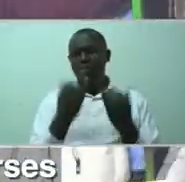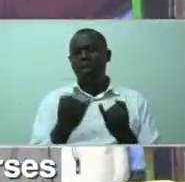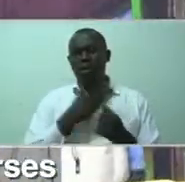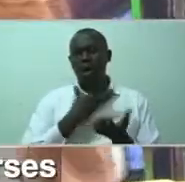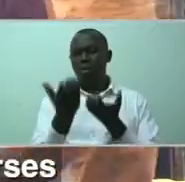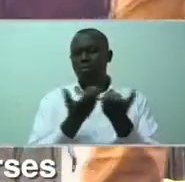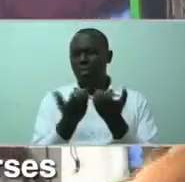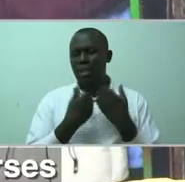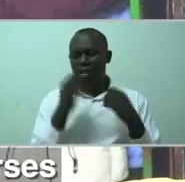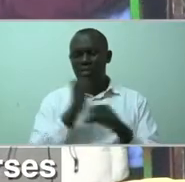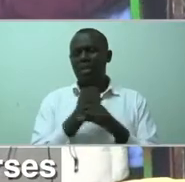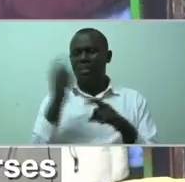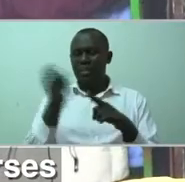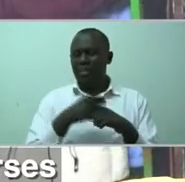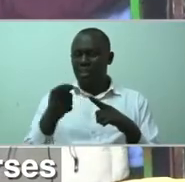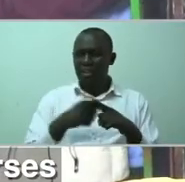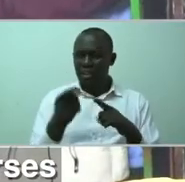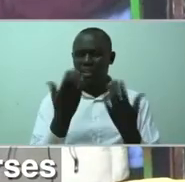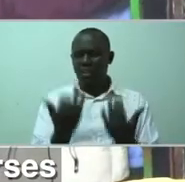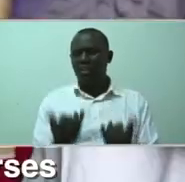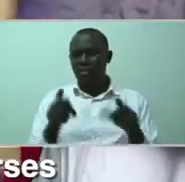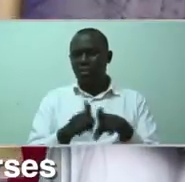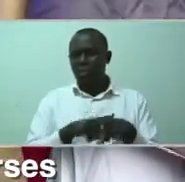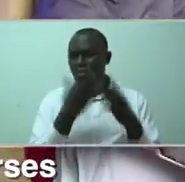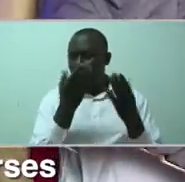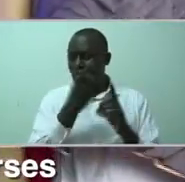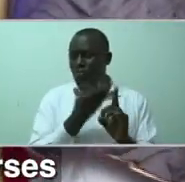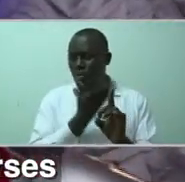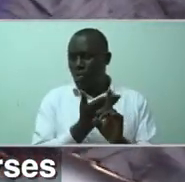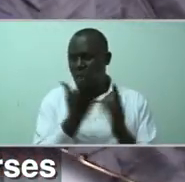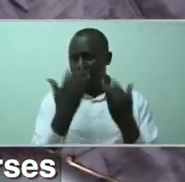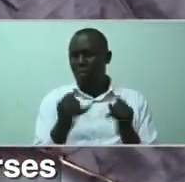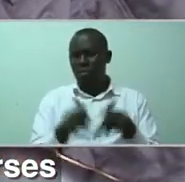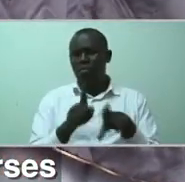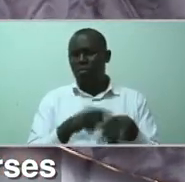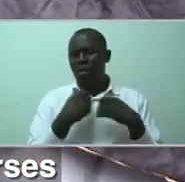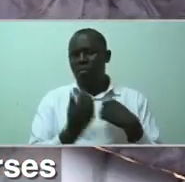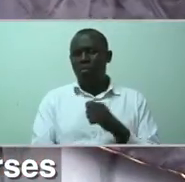Cheshire has given us business skills, training courses and boosted us financially.